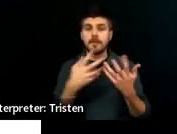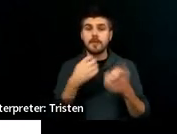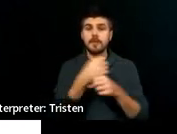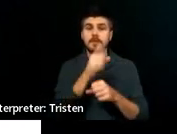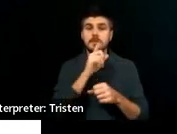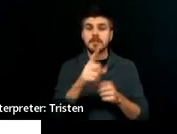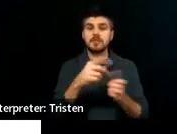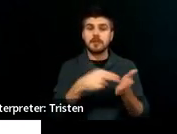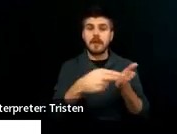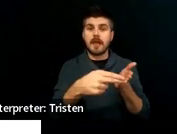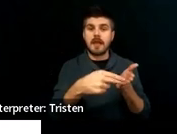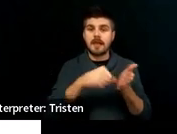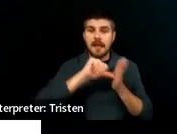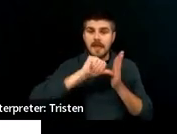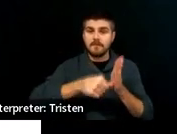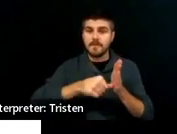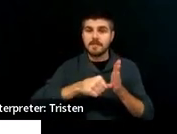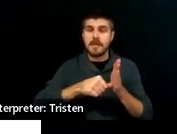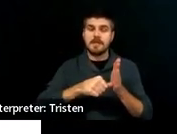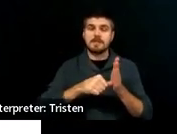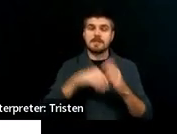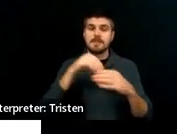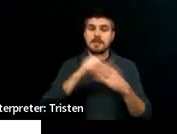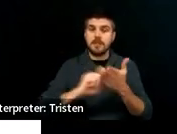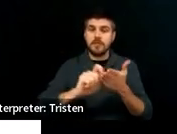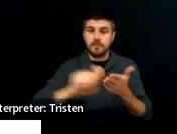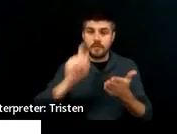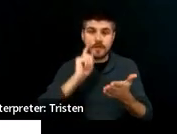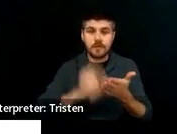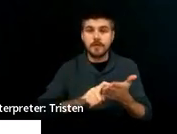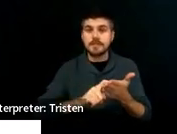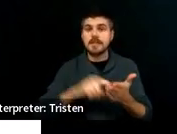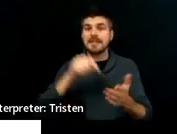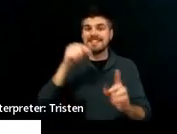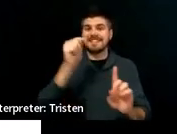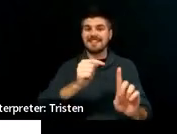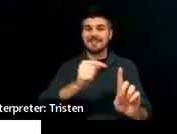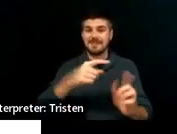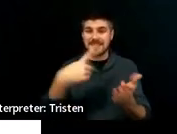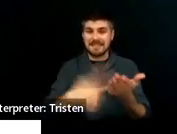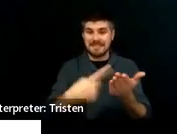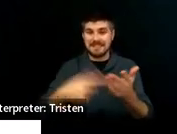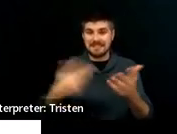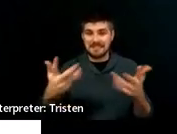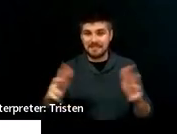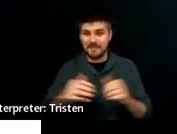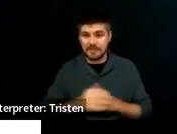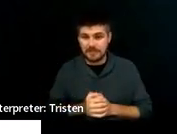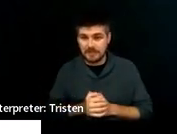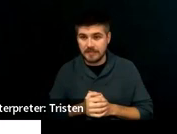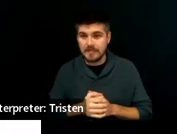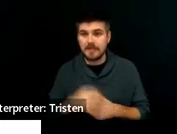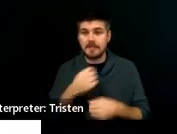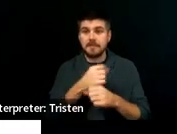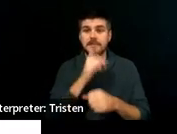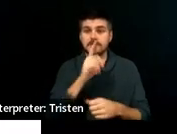to the parent that this was discussed and that you are reviewing